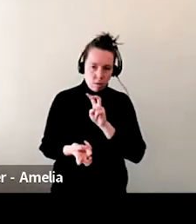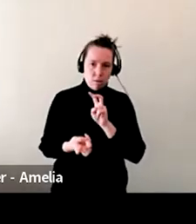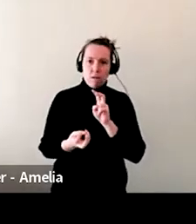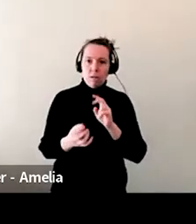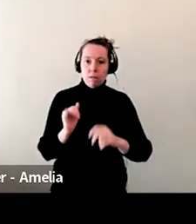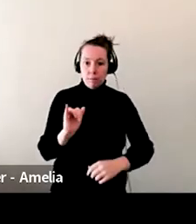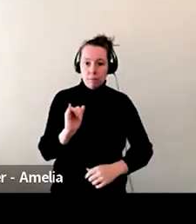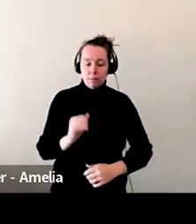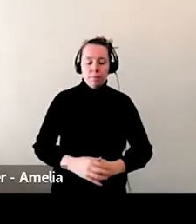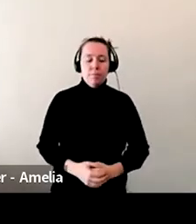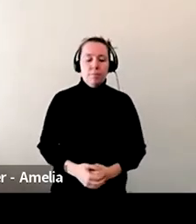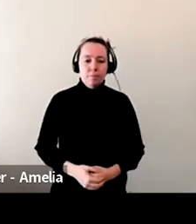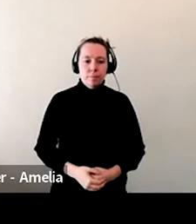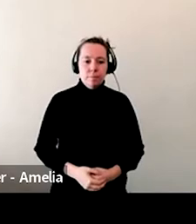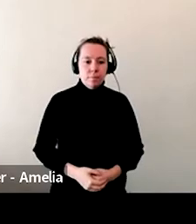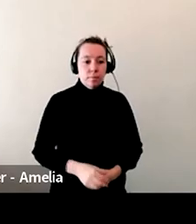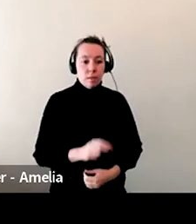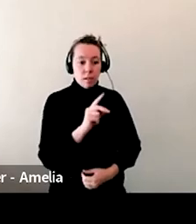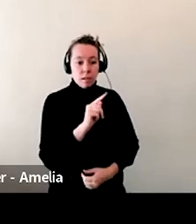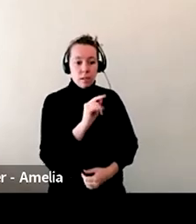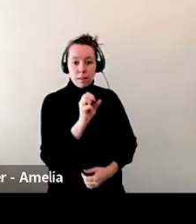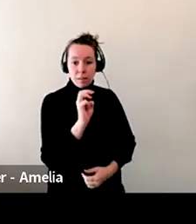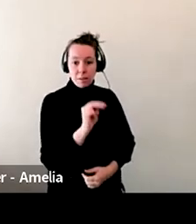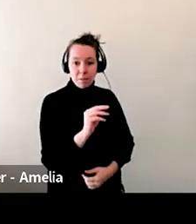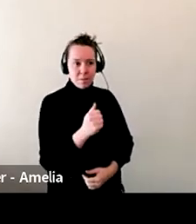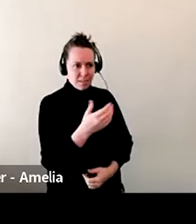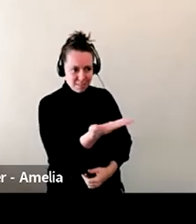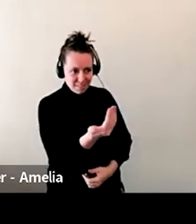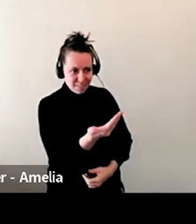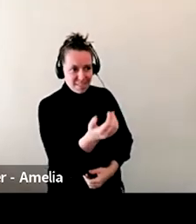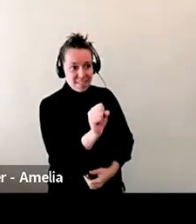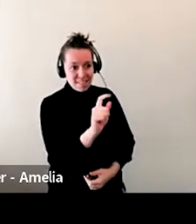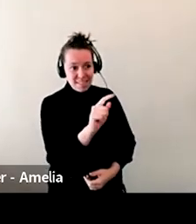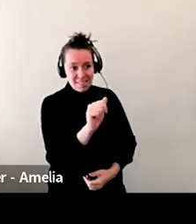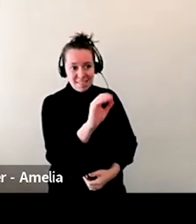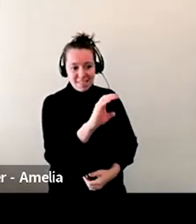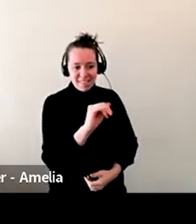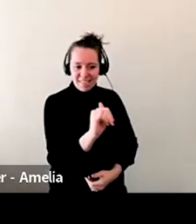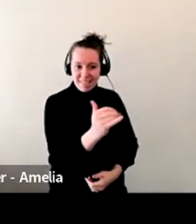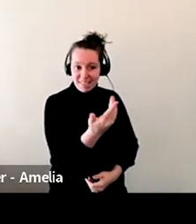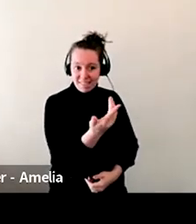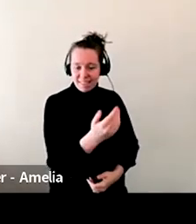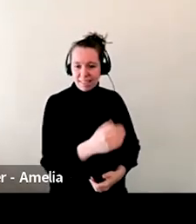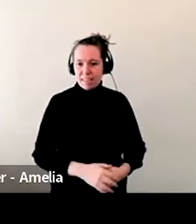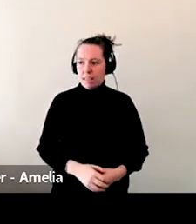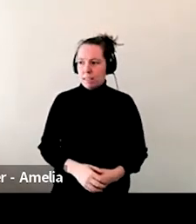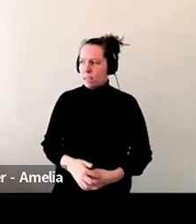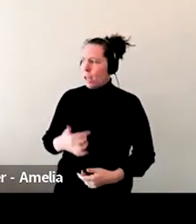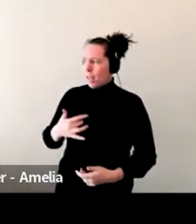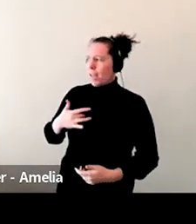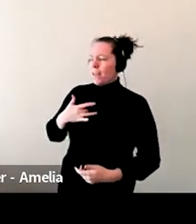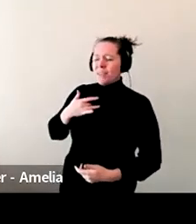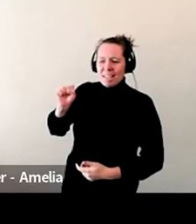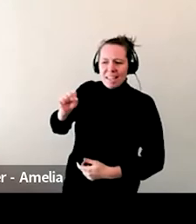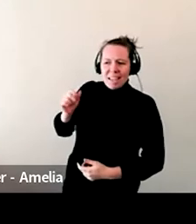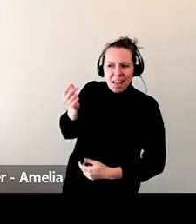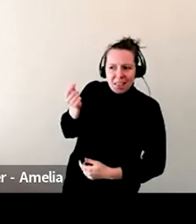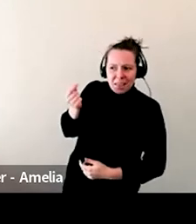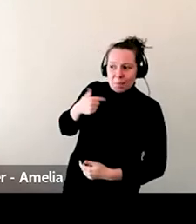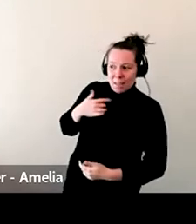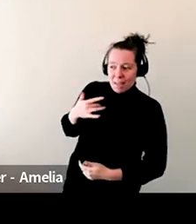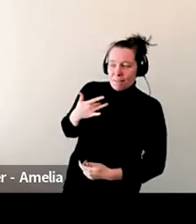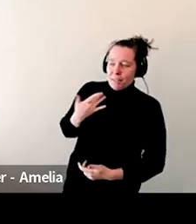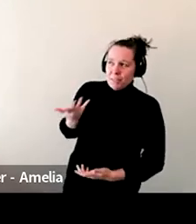Stacey, do we just, uh, hit the replay button for you? A little bit, although I'm feeling rather spoiled